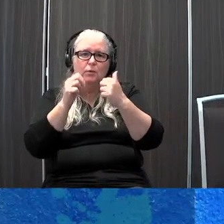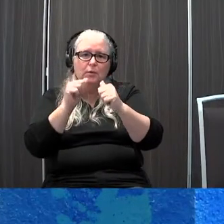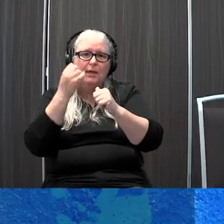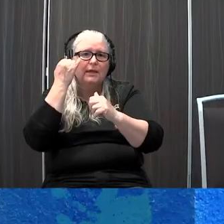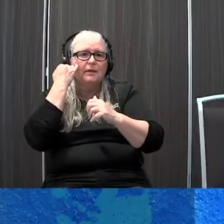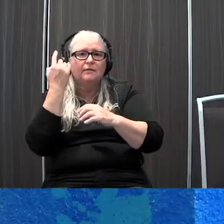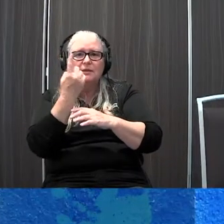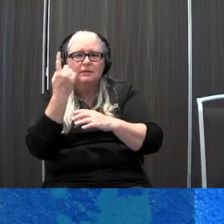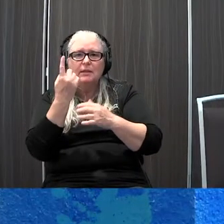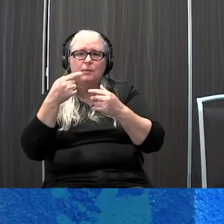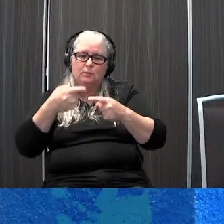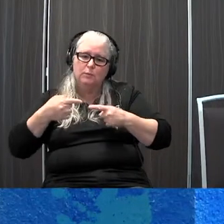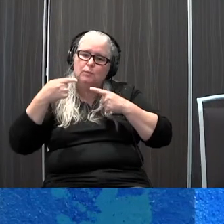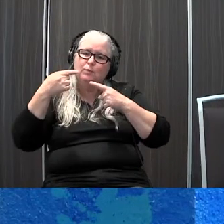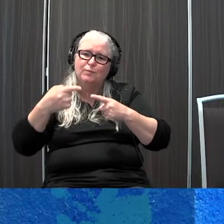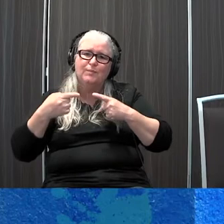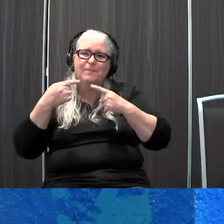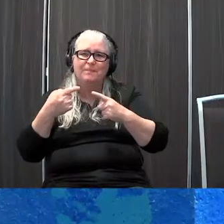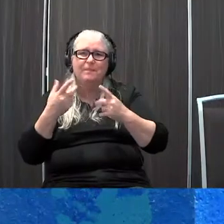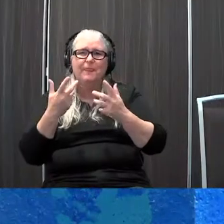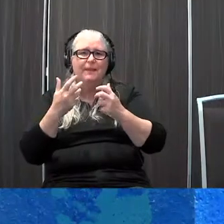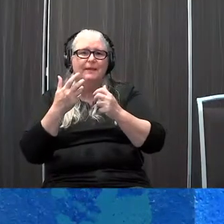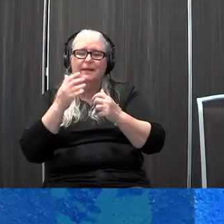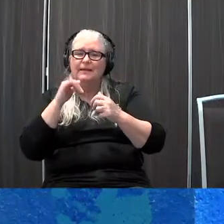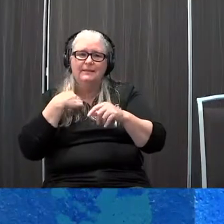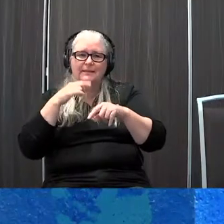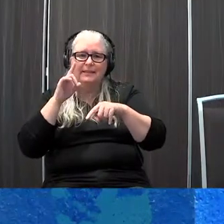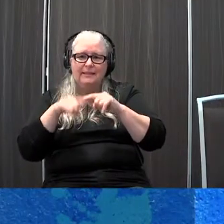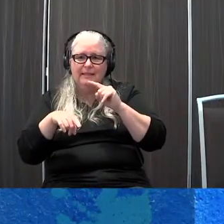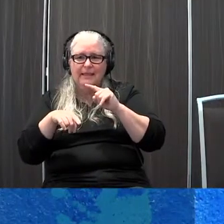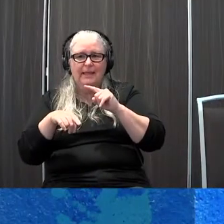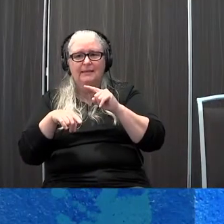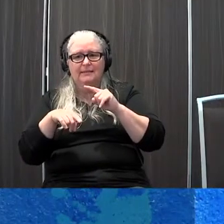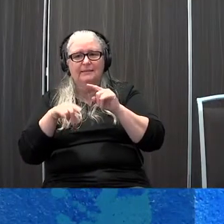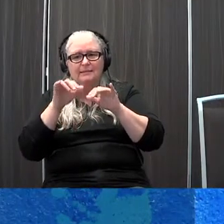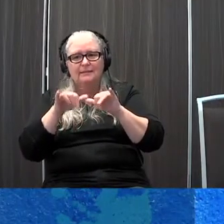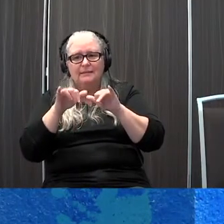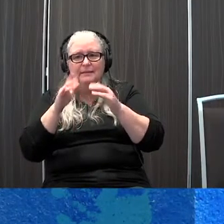struggling or seems to be more behaviorally not able to attend might really help this